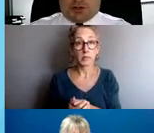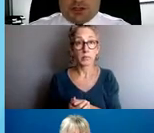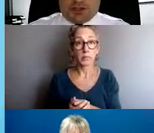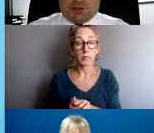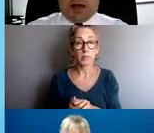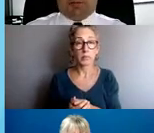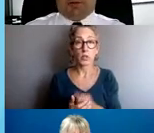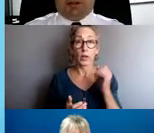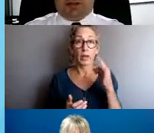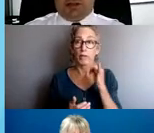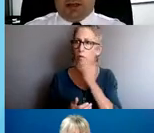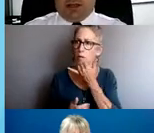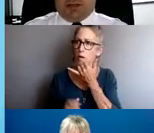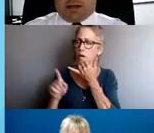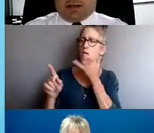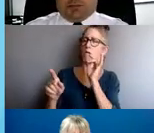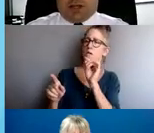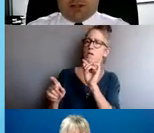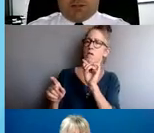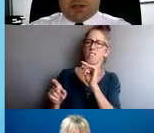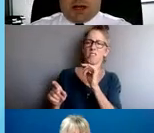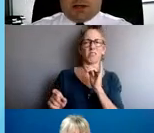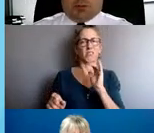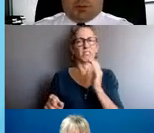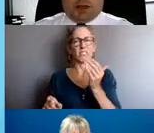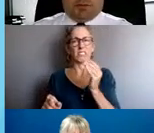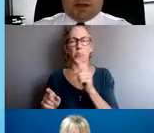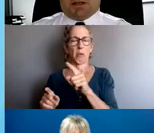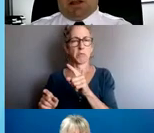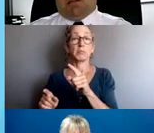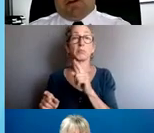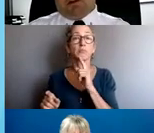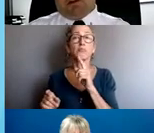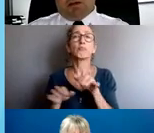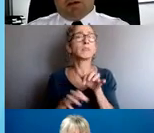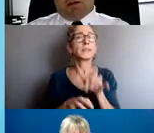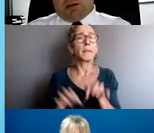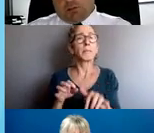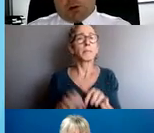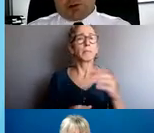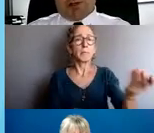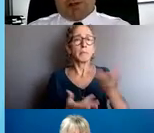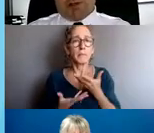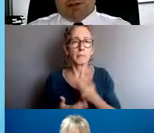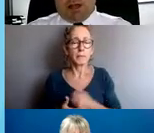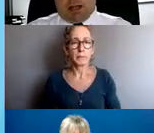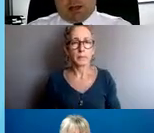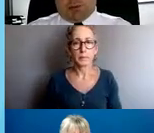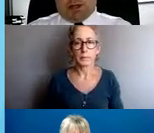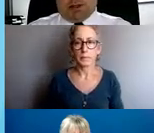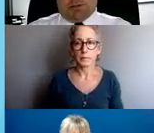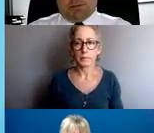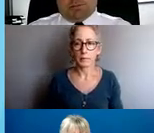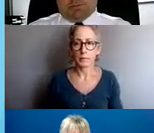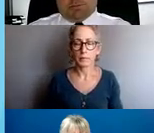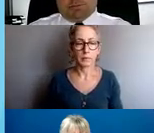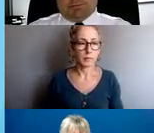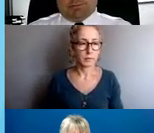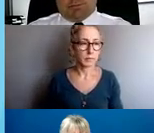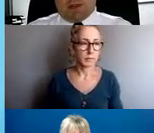structures instill confidence that complaints and misconduct will be investigated fairly, partially, and completely?